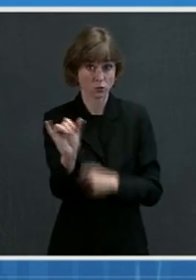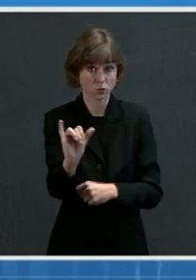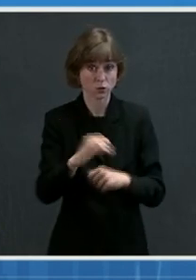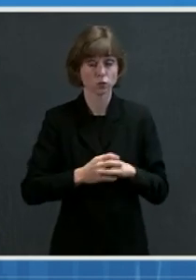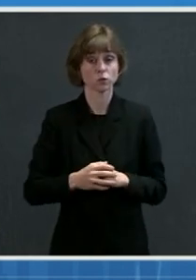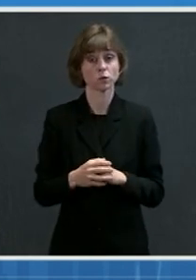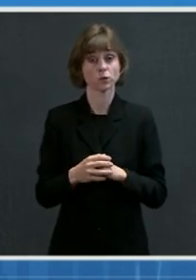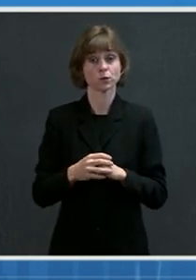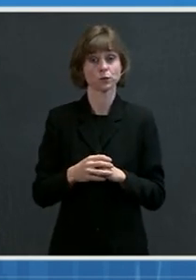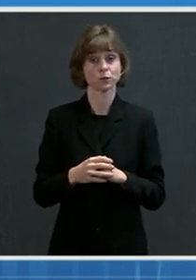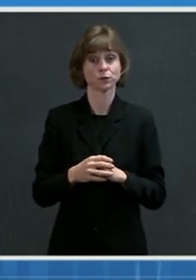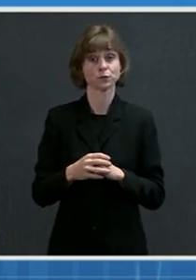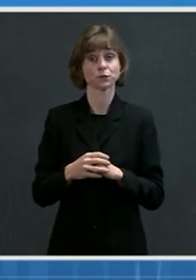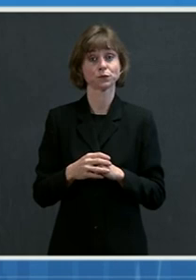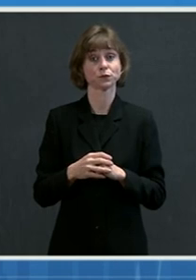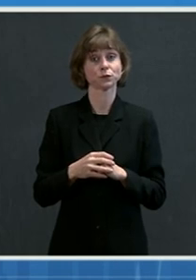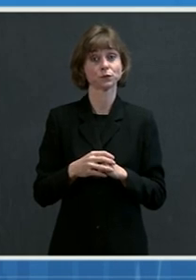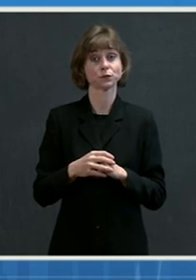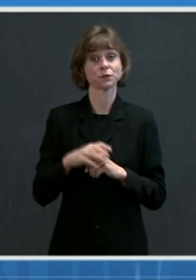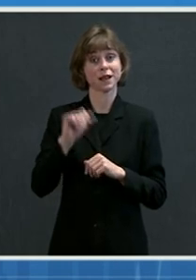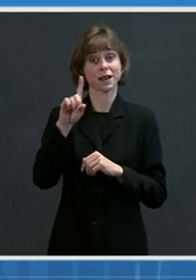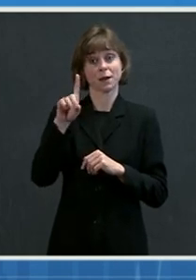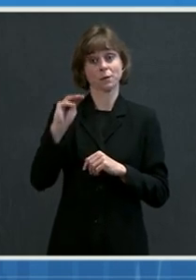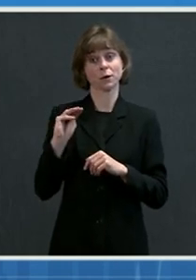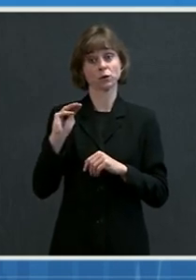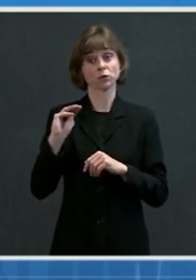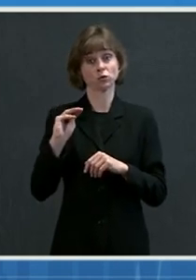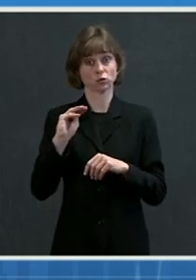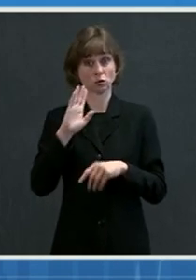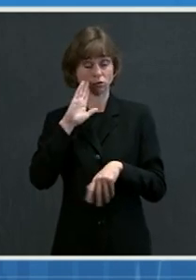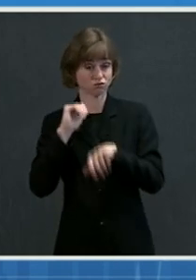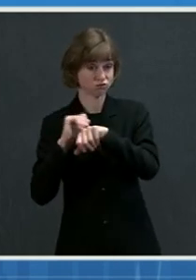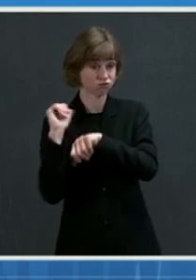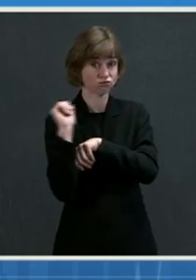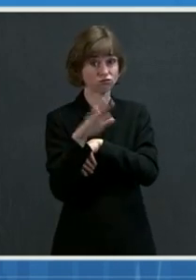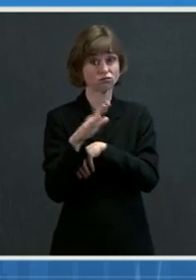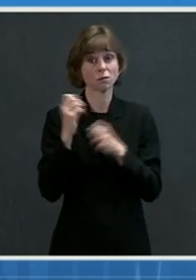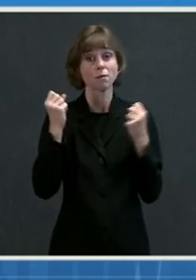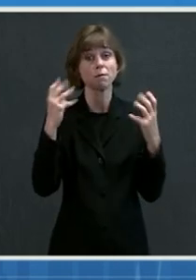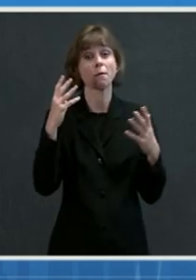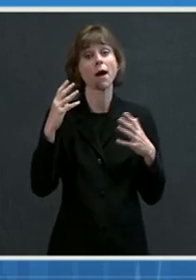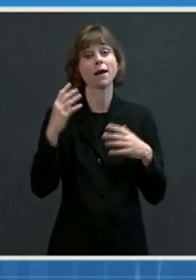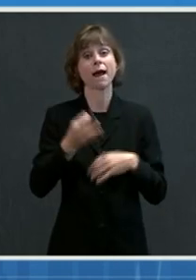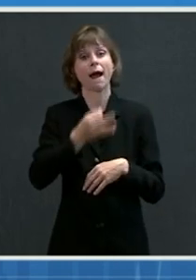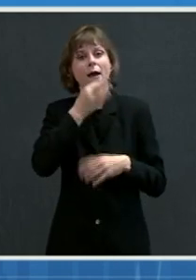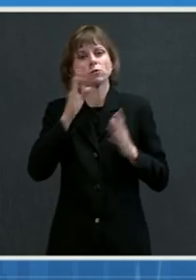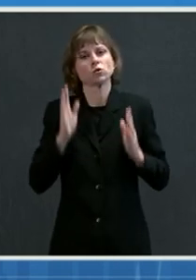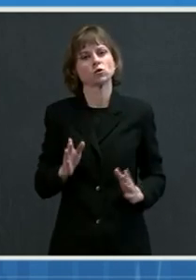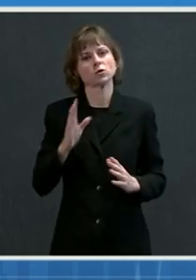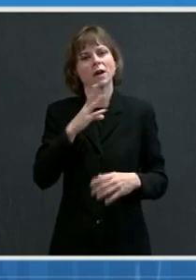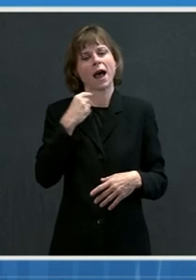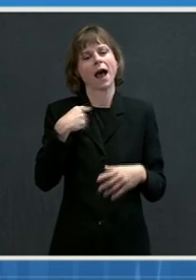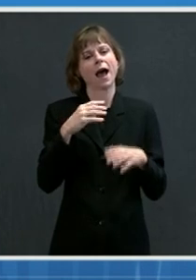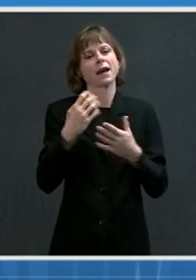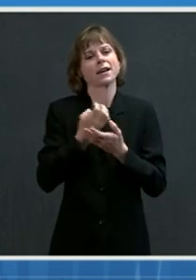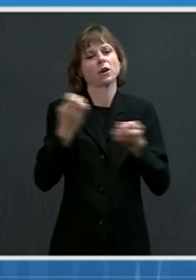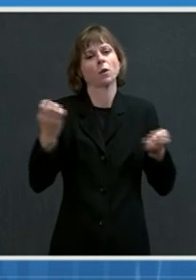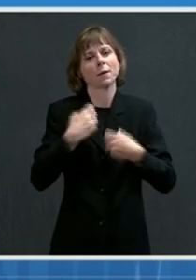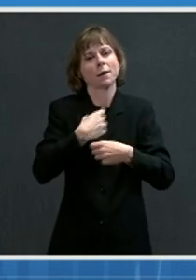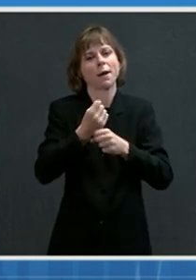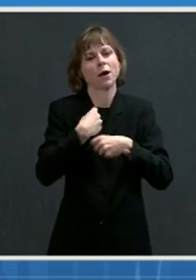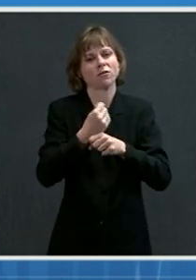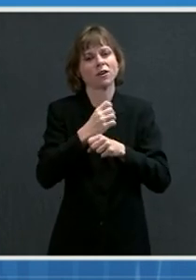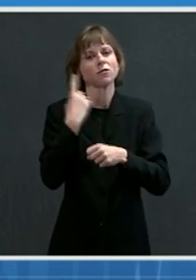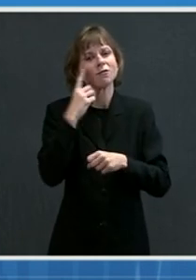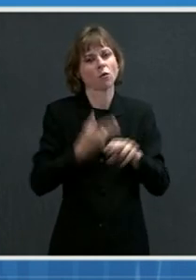administration employed a team of global experts and equipment manufacturers to support faster ramp-up across all facilities.